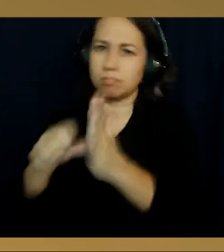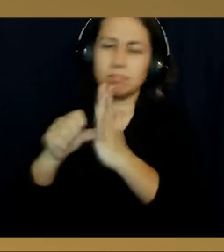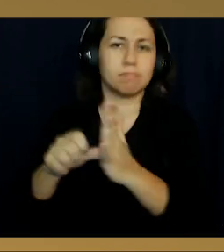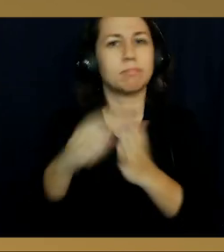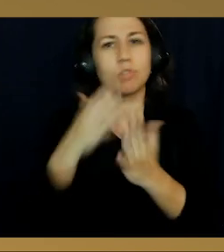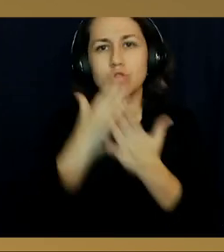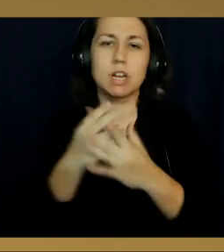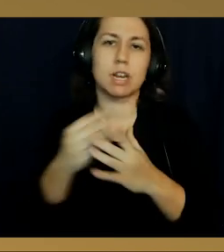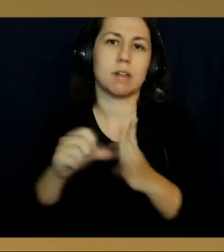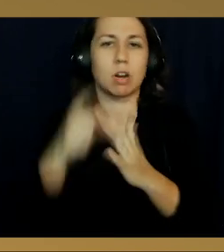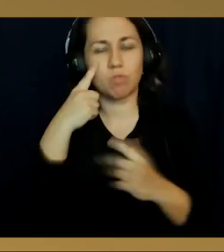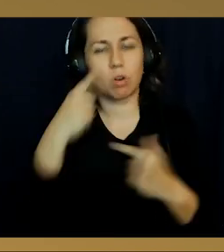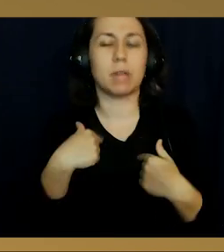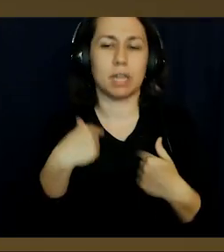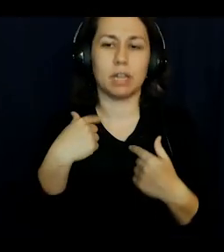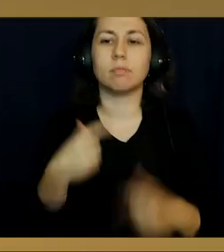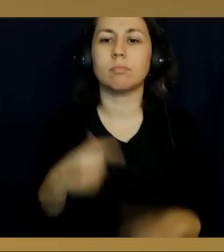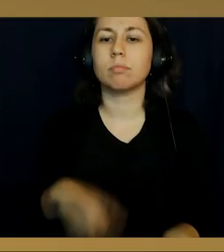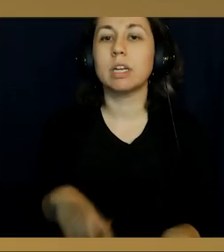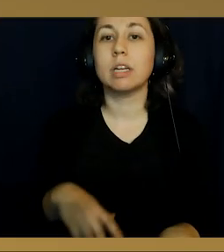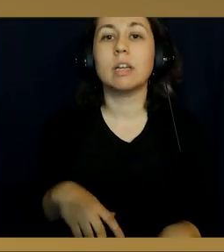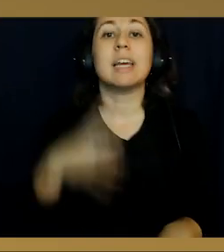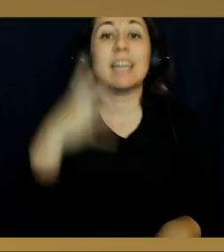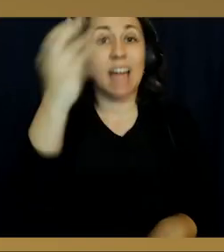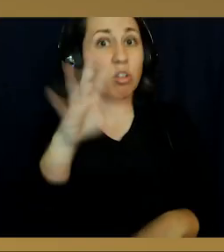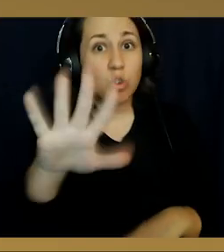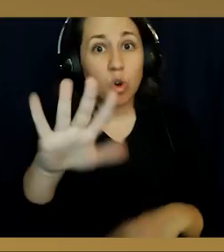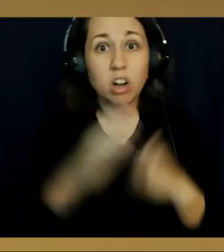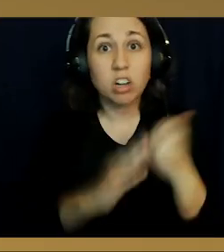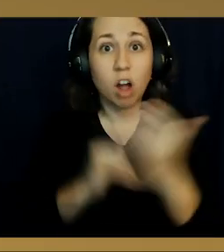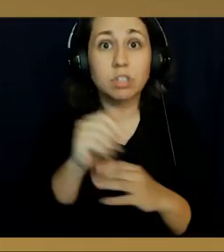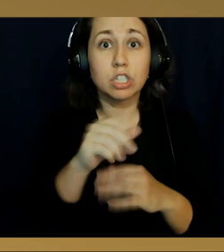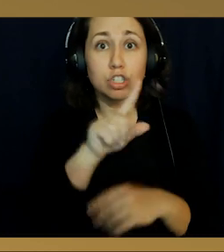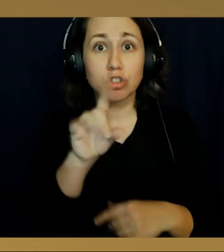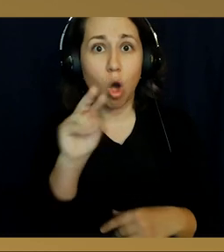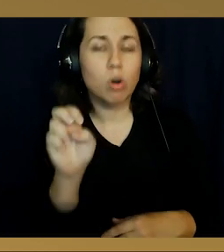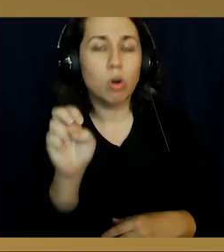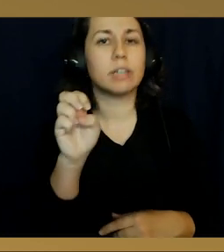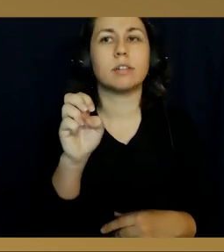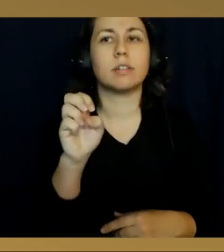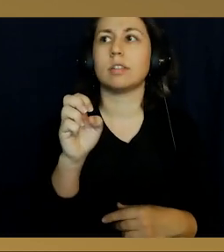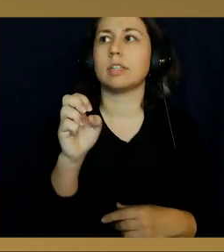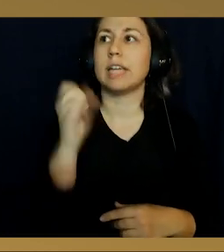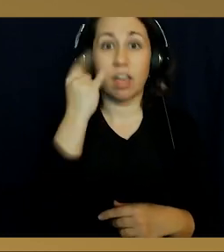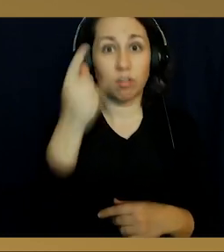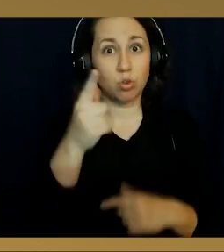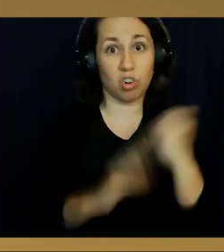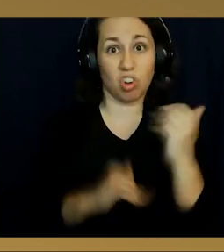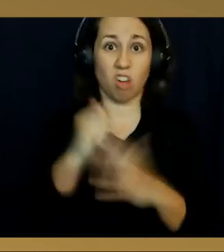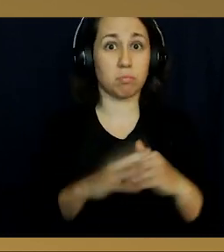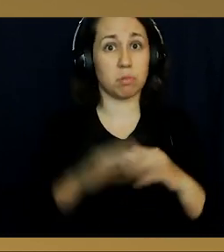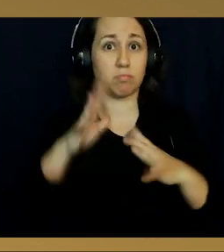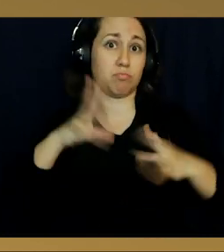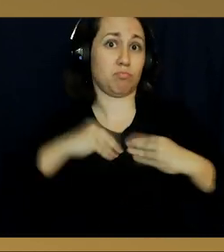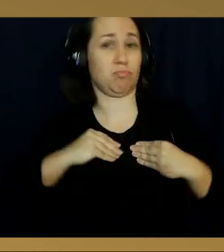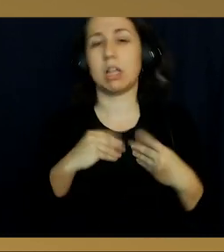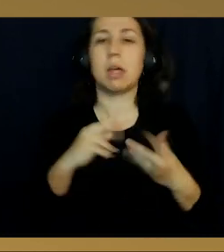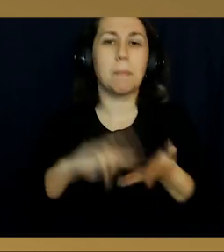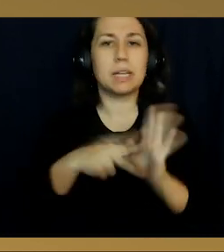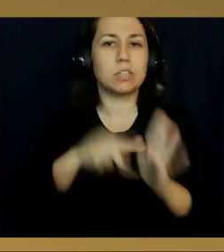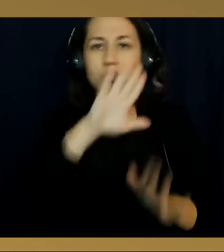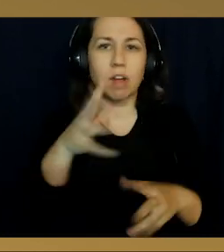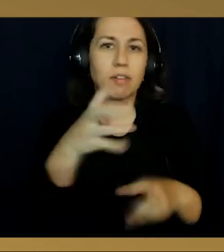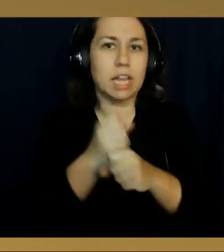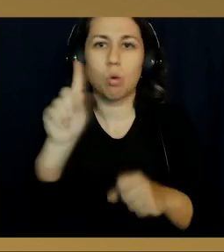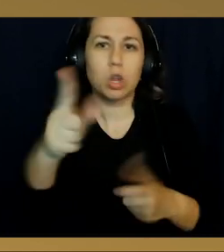who has left the biggest impact on me these past four years. Get out of your comfort zone and be willing to fail because if you're just fine with where you're